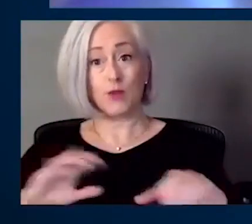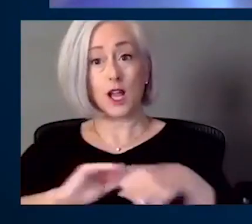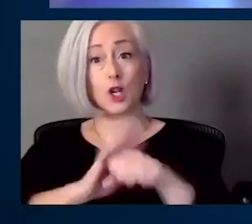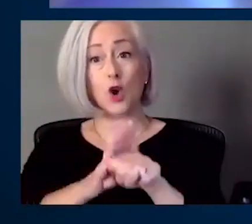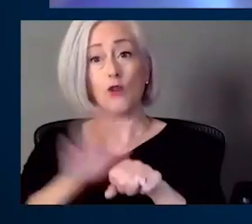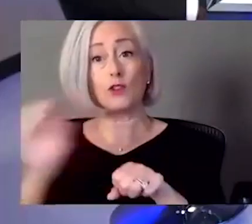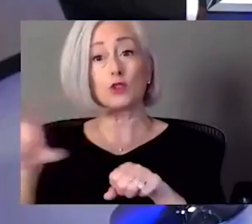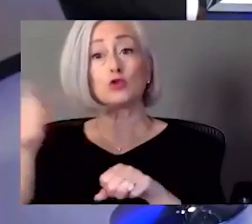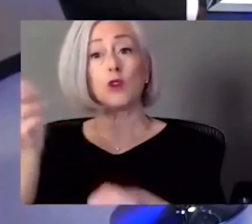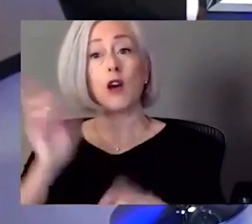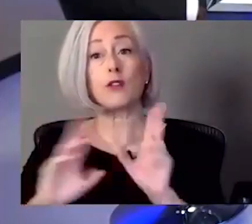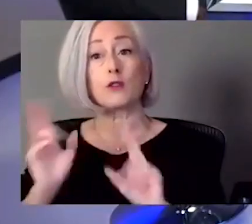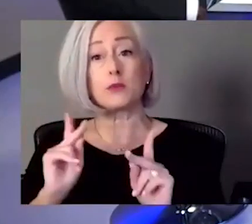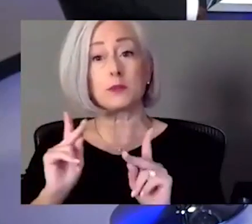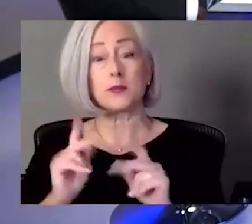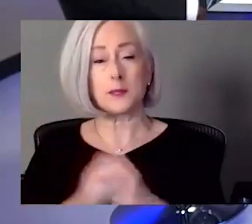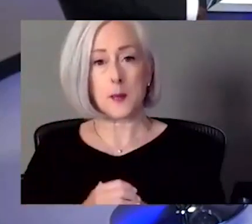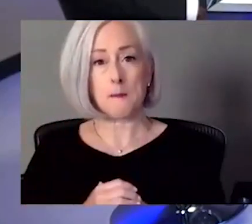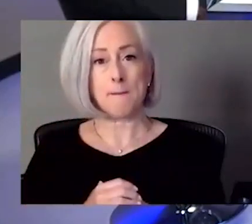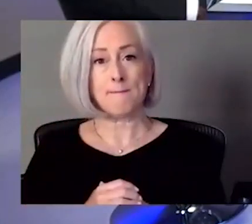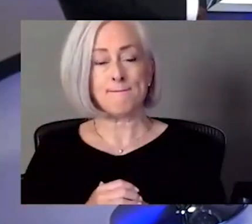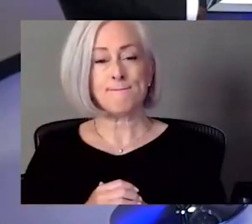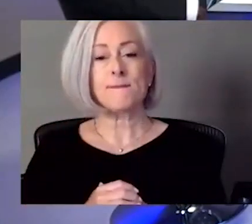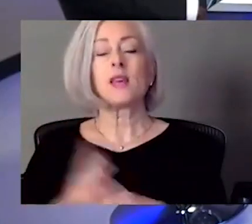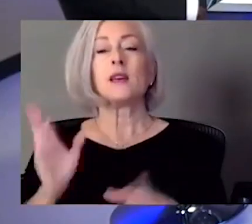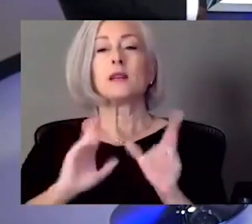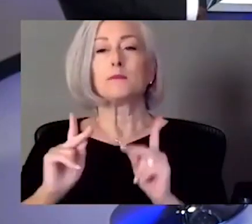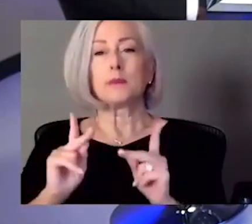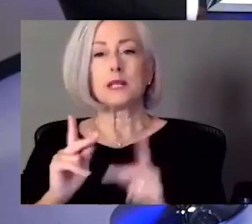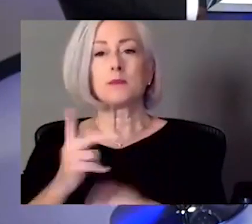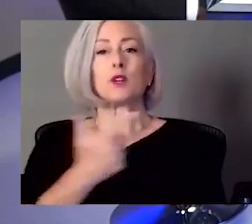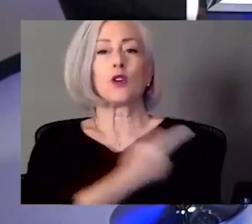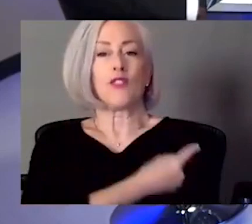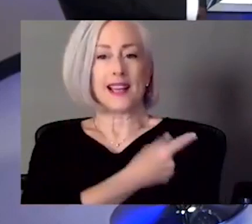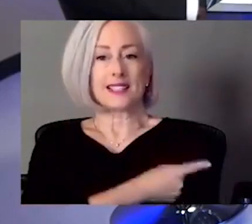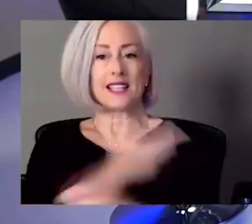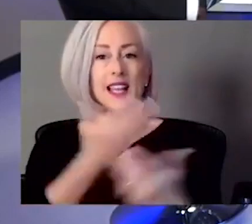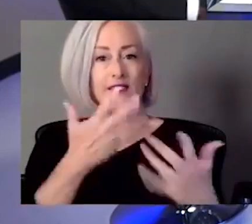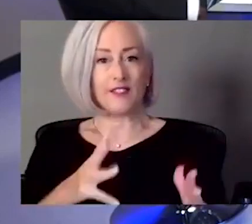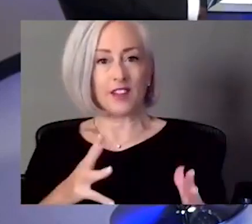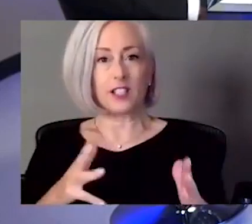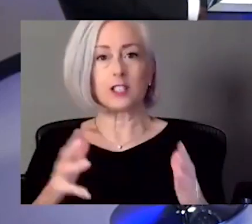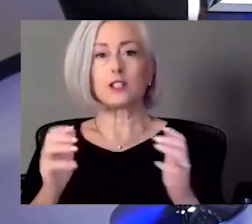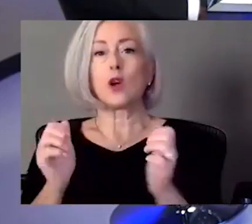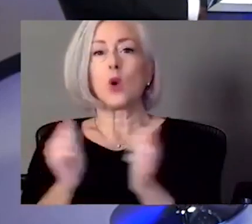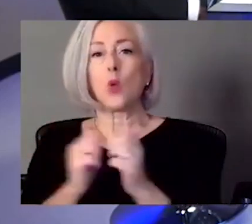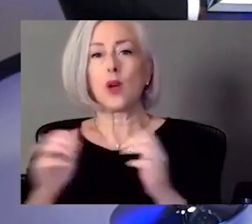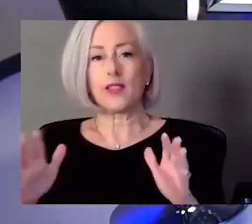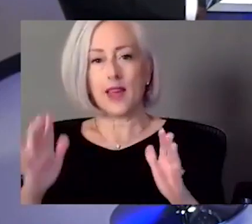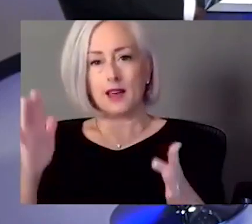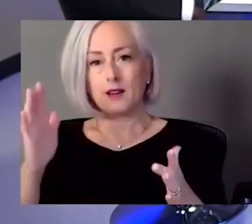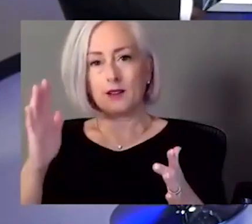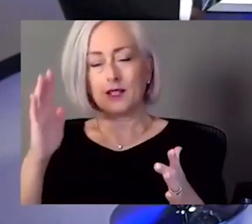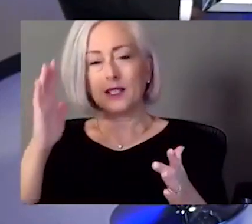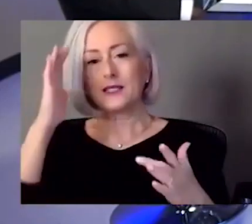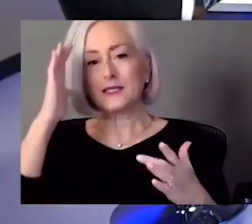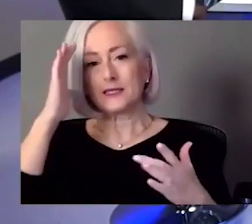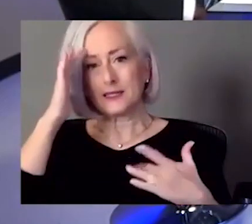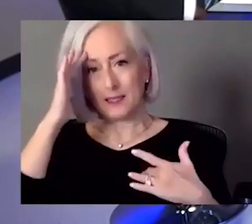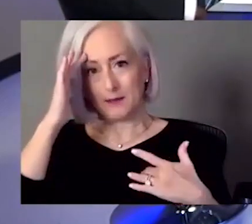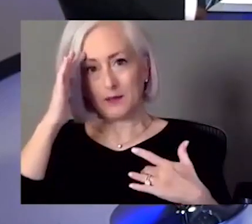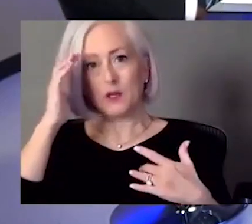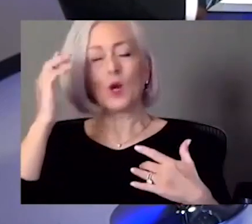So for our fully vaccinated asymptomatic patients, I think that's who you're referring to in that question. We know that the likelihood of